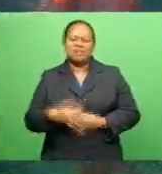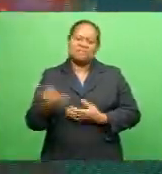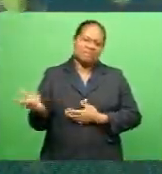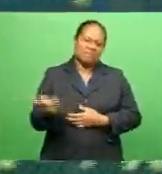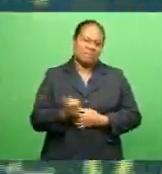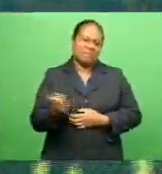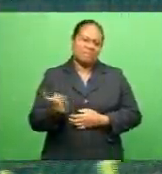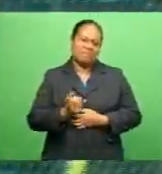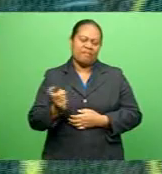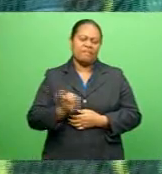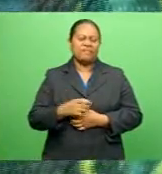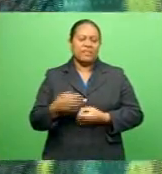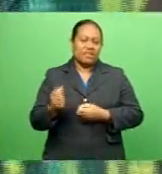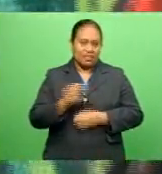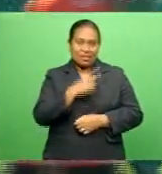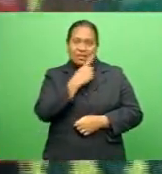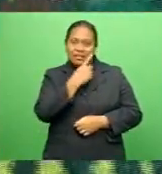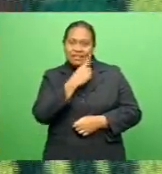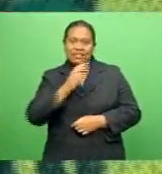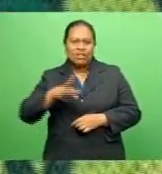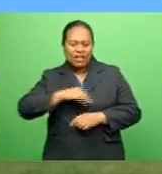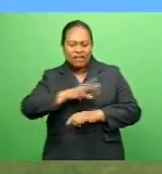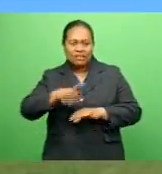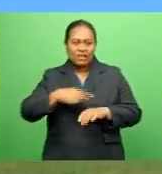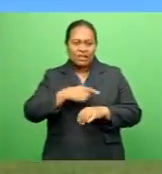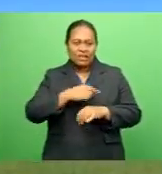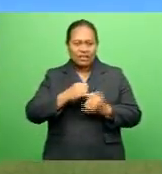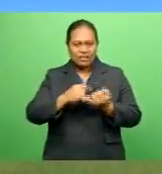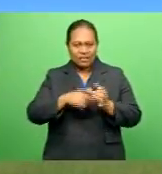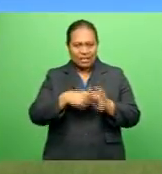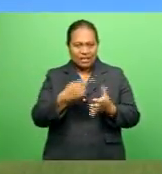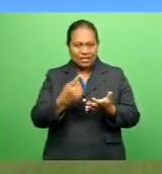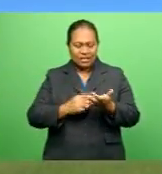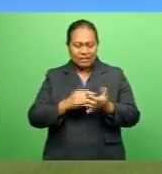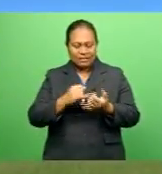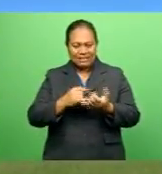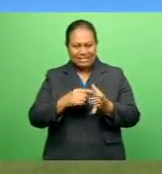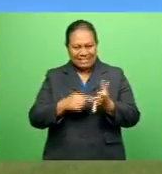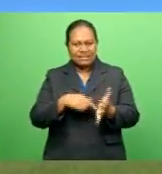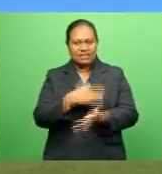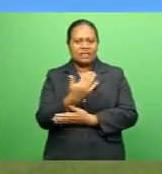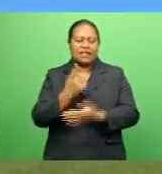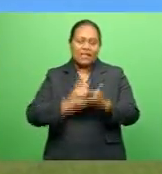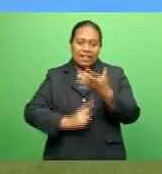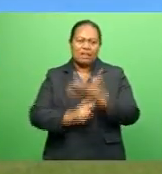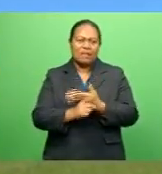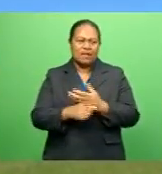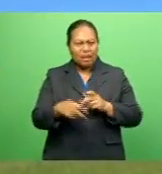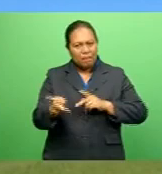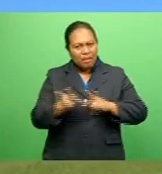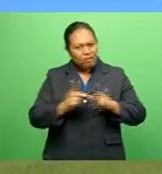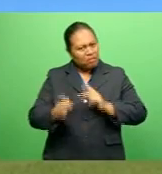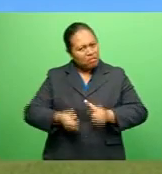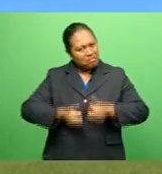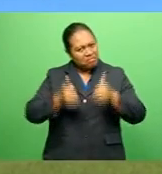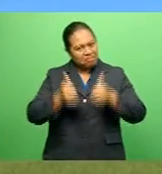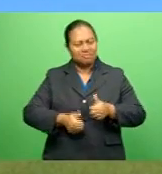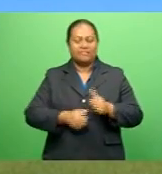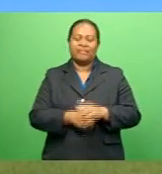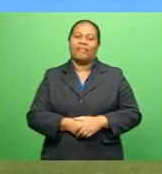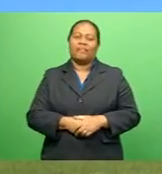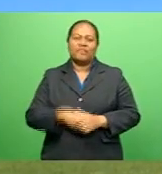series competitions That are held fortnightly every Saturday at the ANZ Stadium And she has been performing very well So